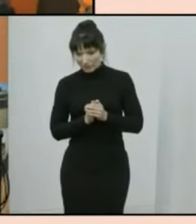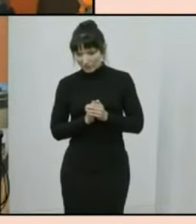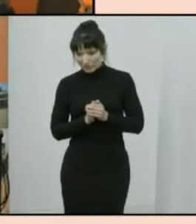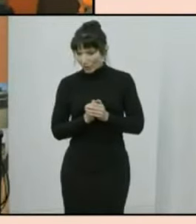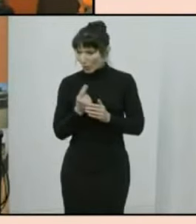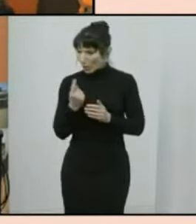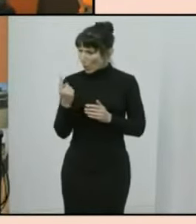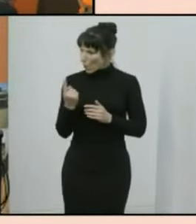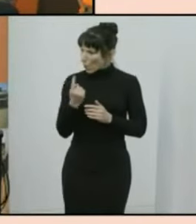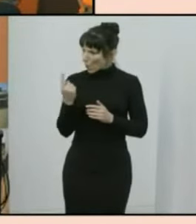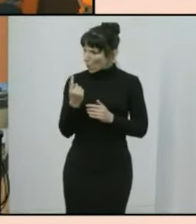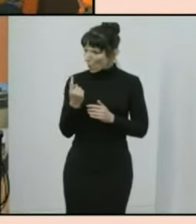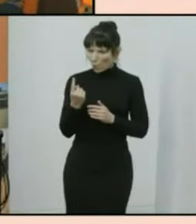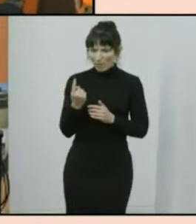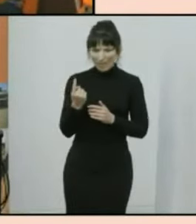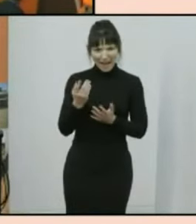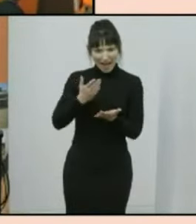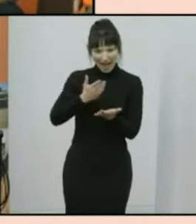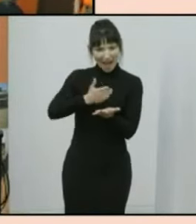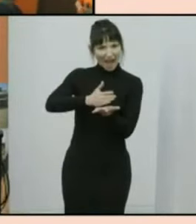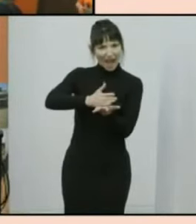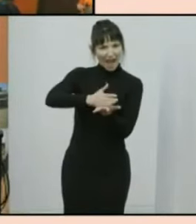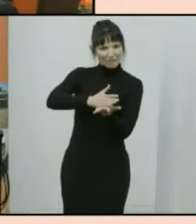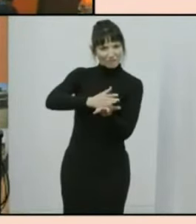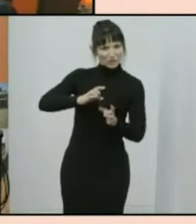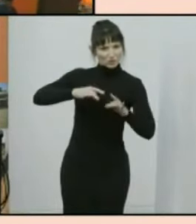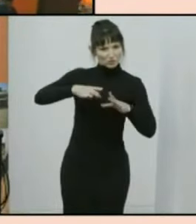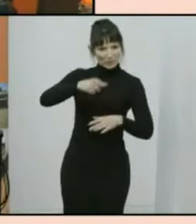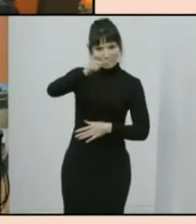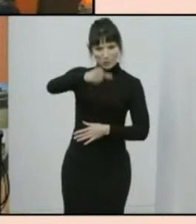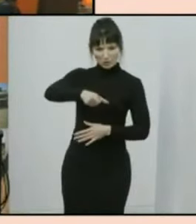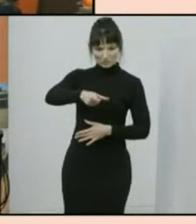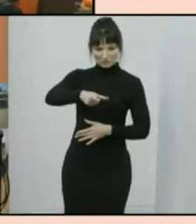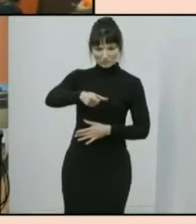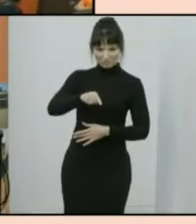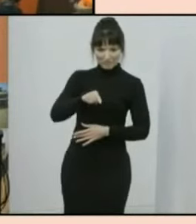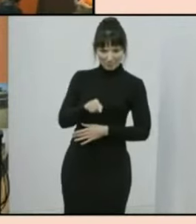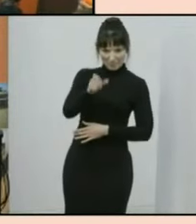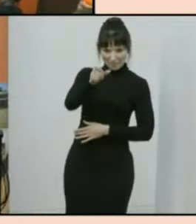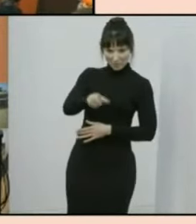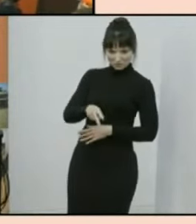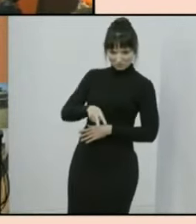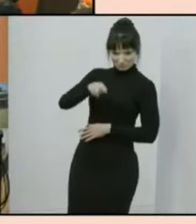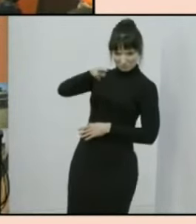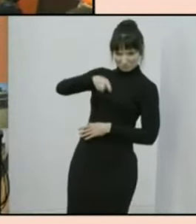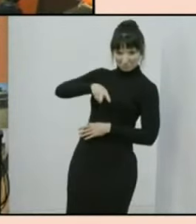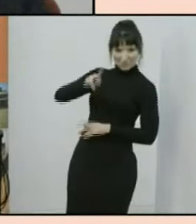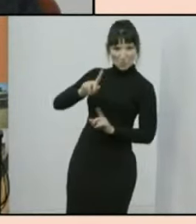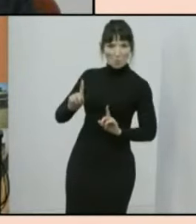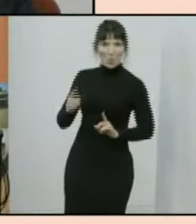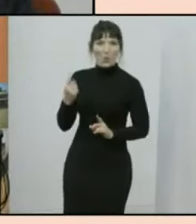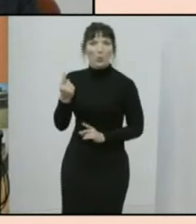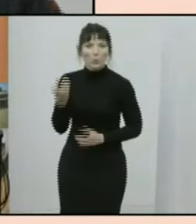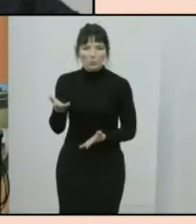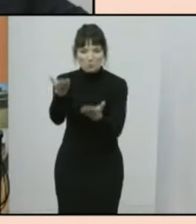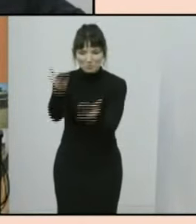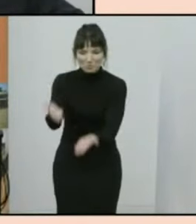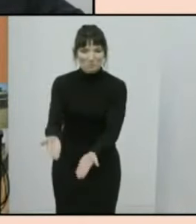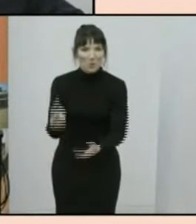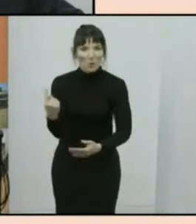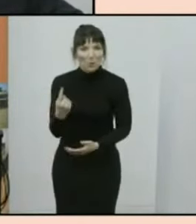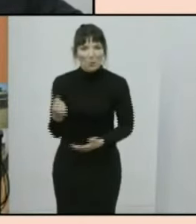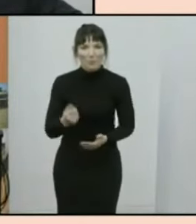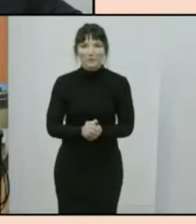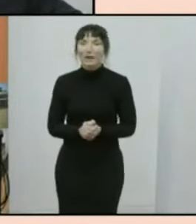who is the average australian ah yes the average australian i can read this a